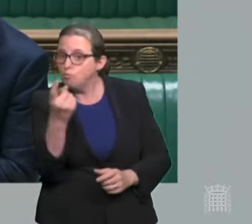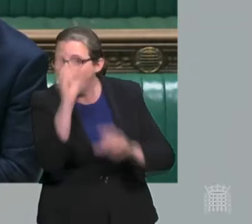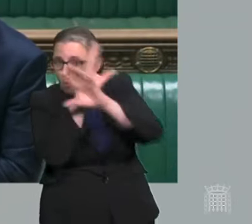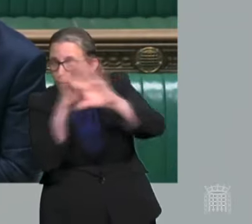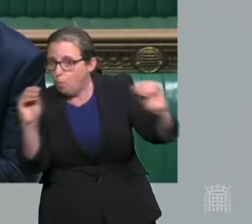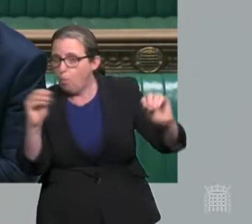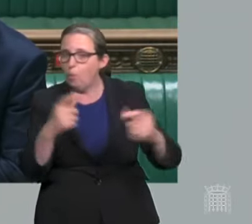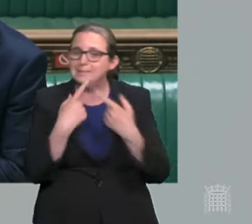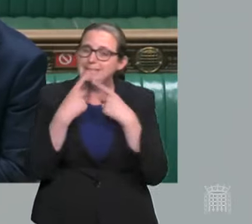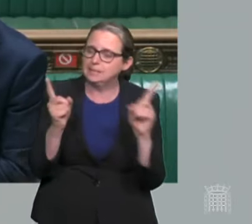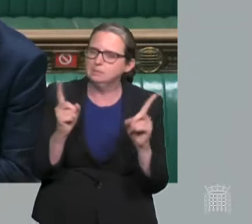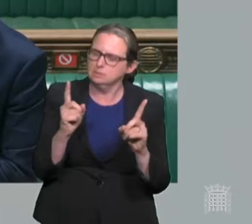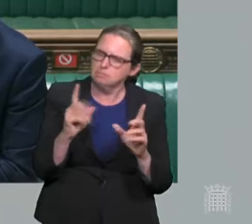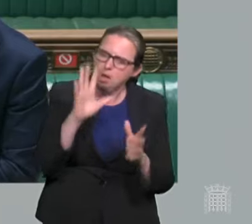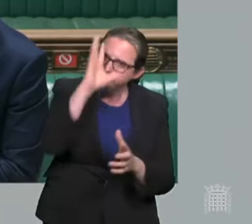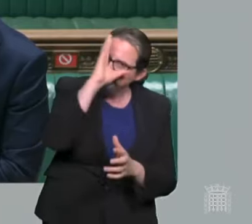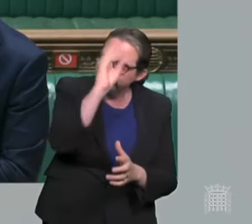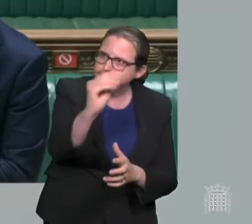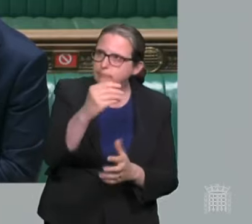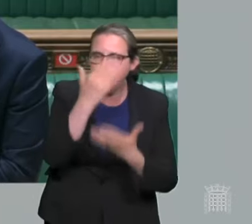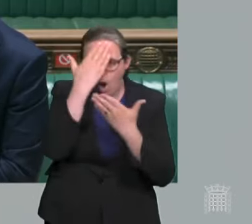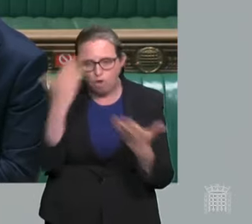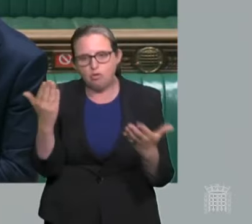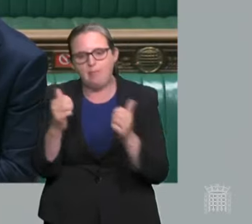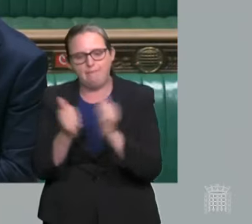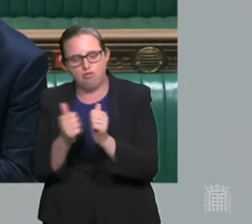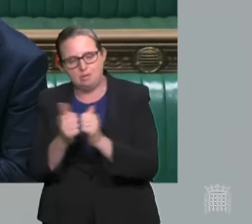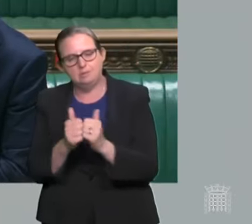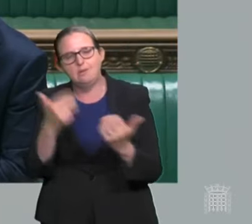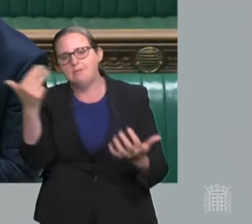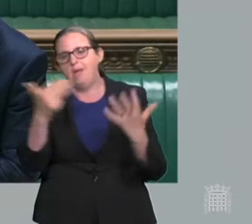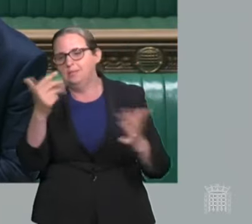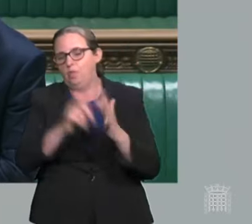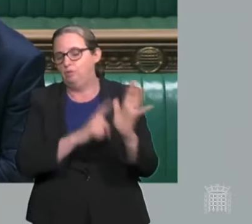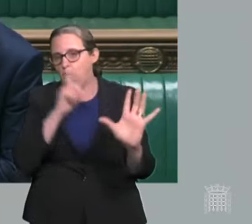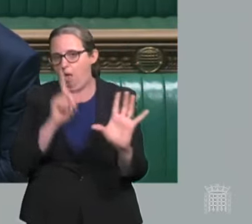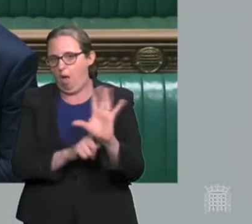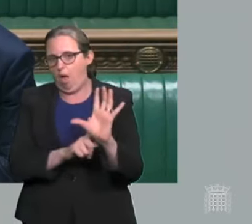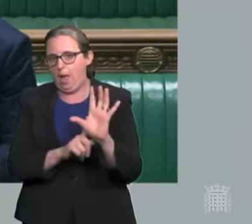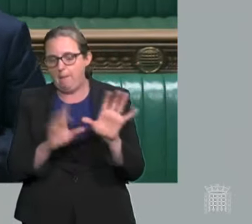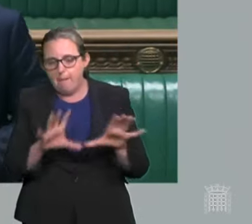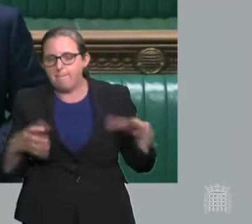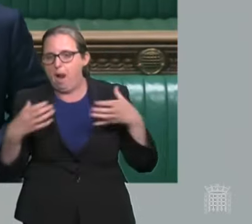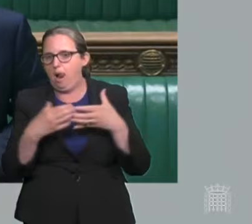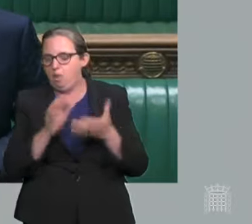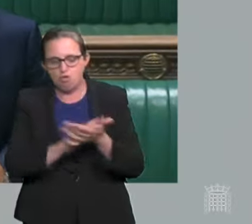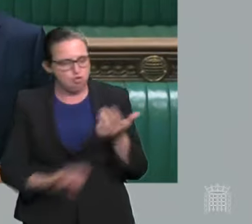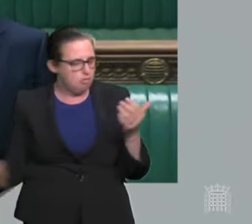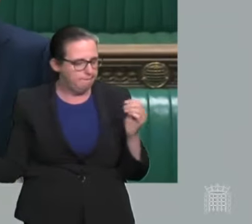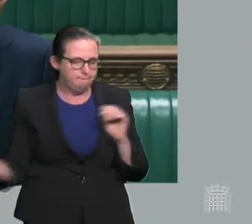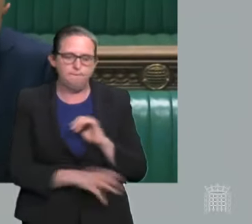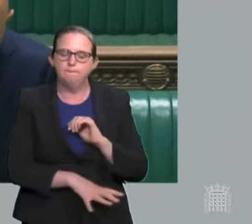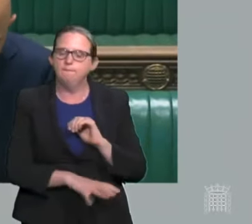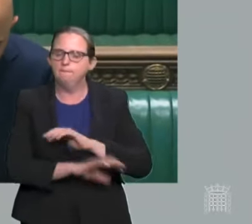can confirm to my Honourable Friend that on July the 19th, it is our plan to remove bubbles and to end the